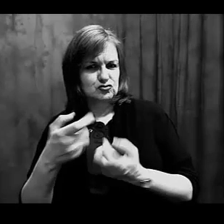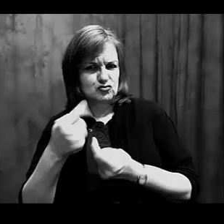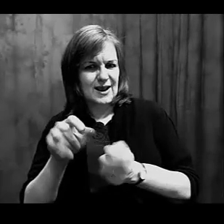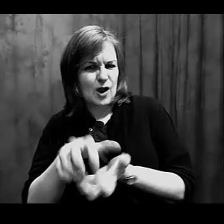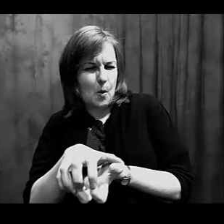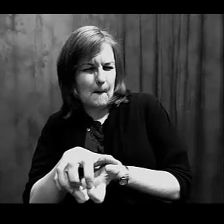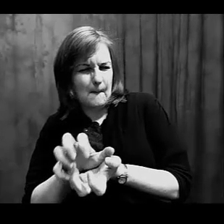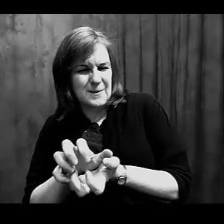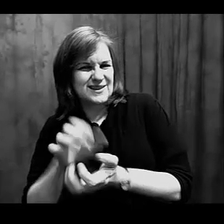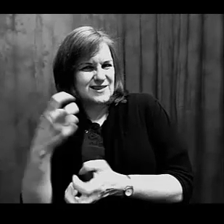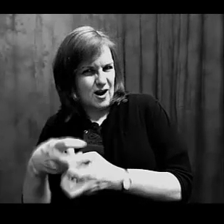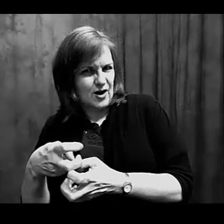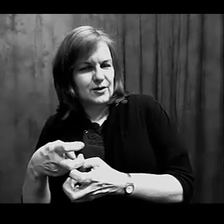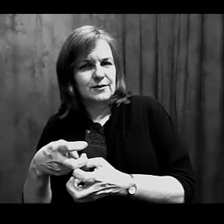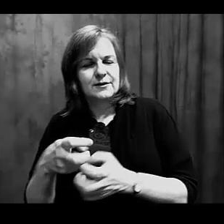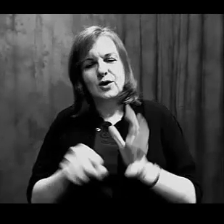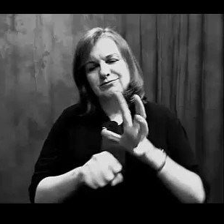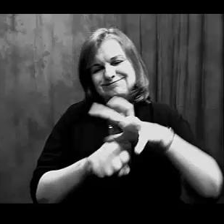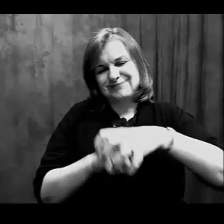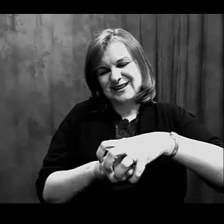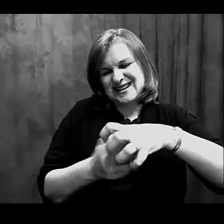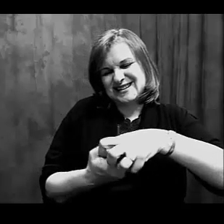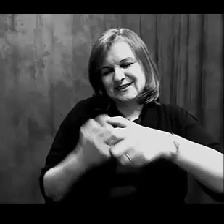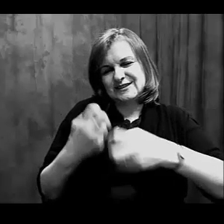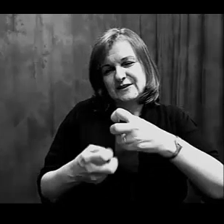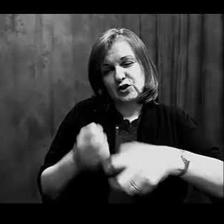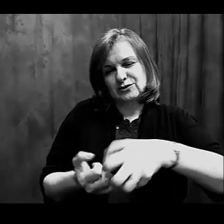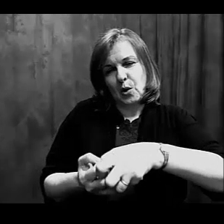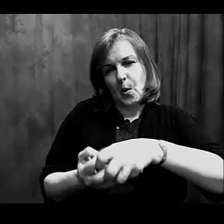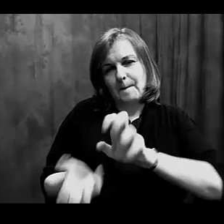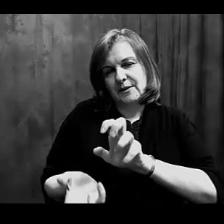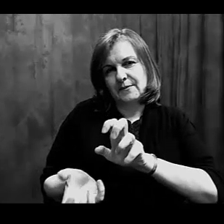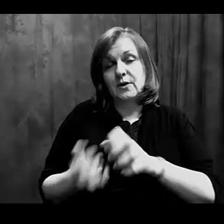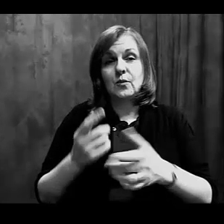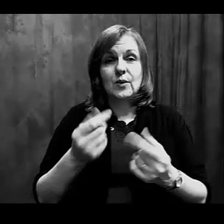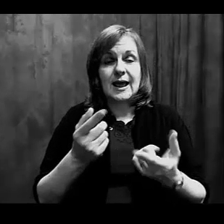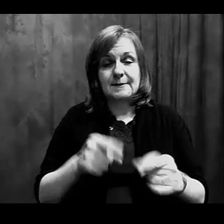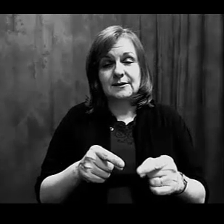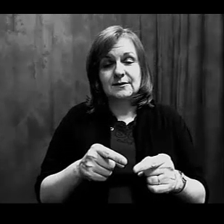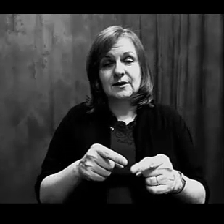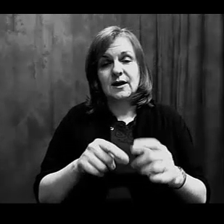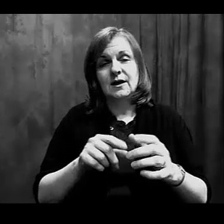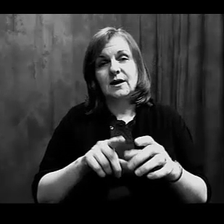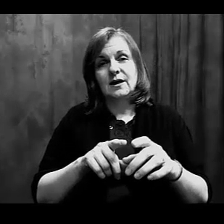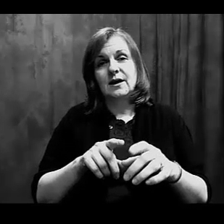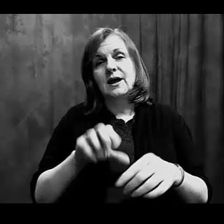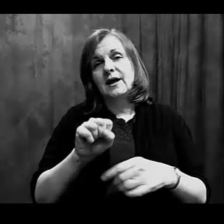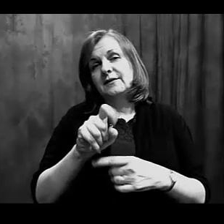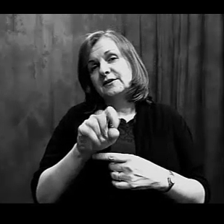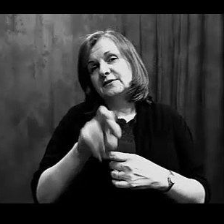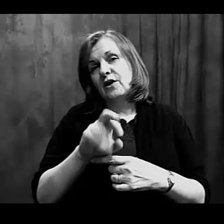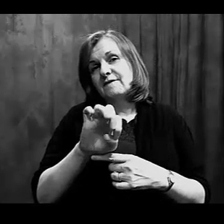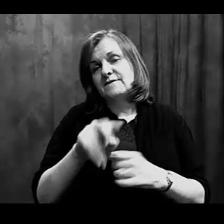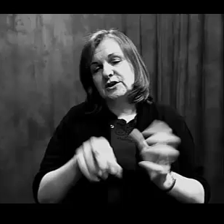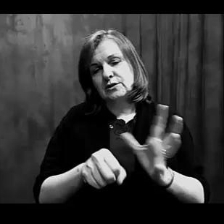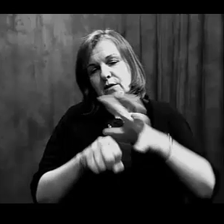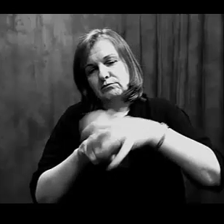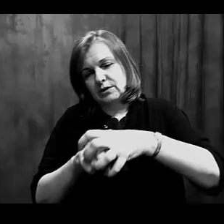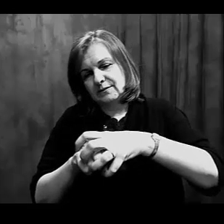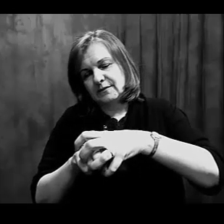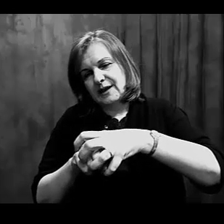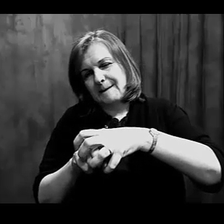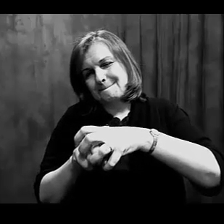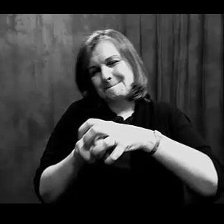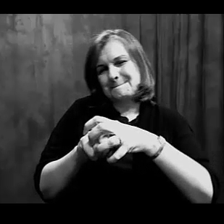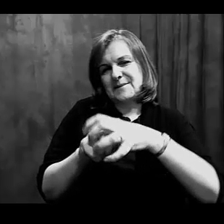alive, these tube feet have a lot of work ahead of them. So this starfish will actually pull a little bit on the clam, put tension on